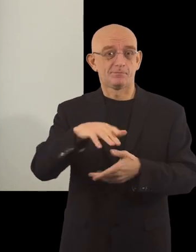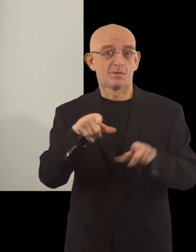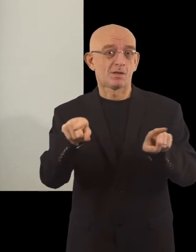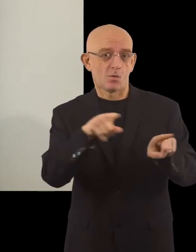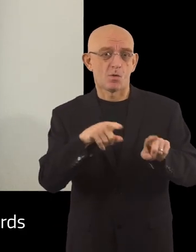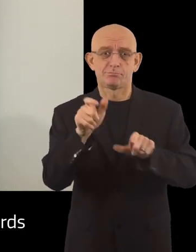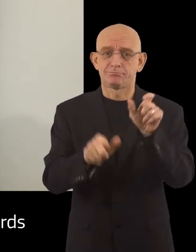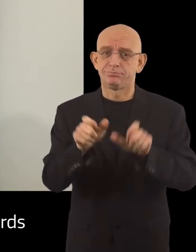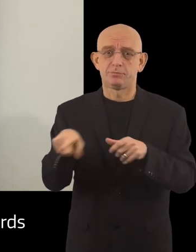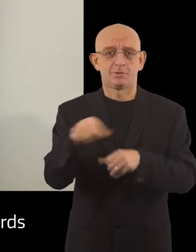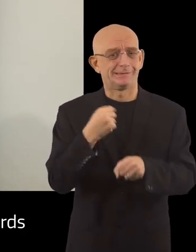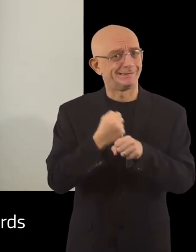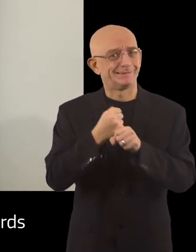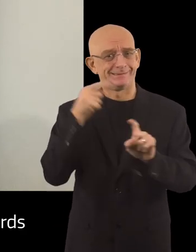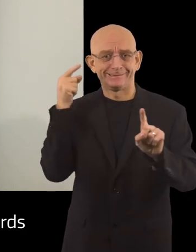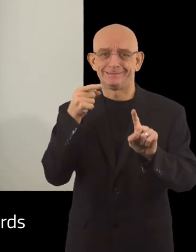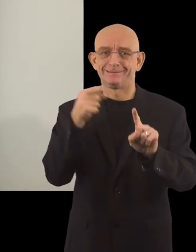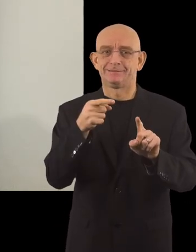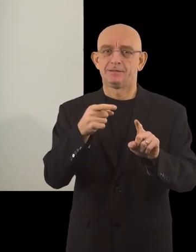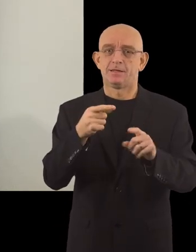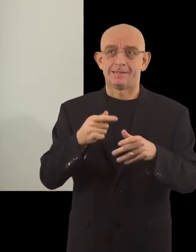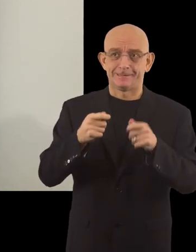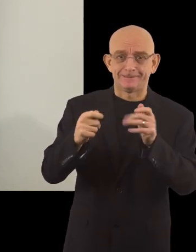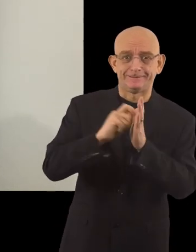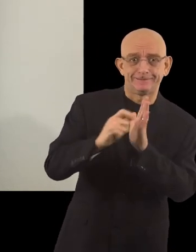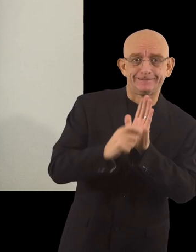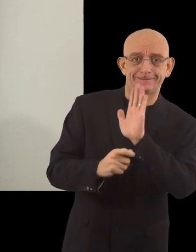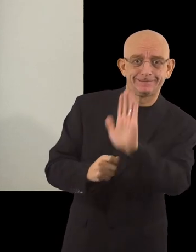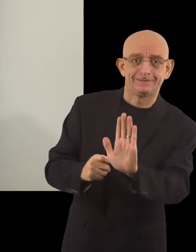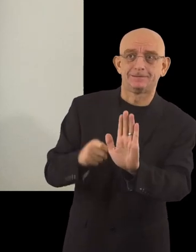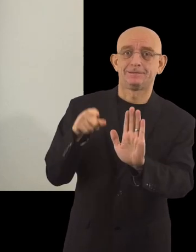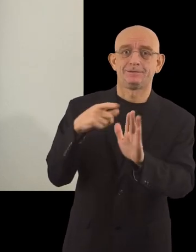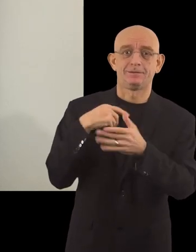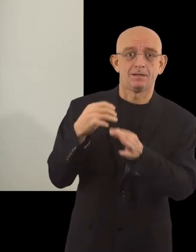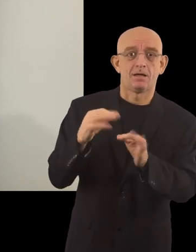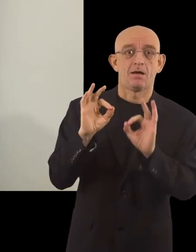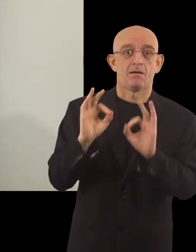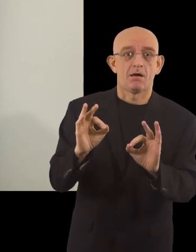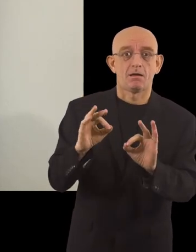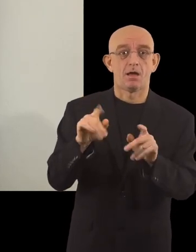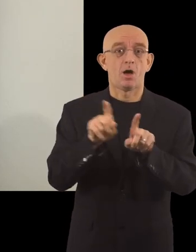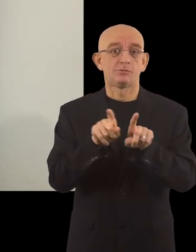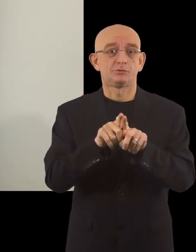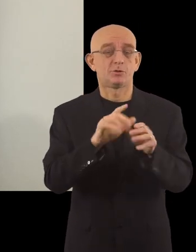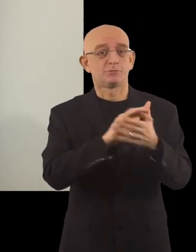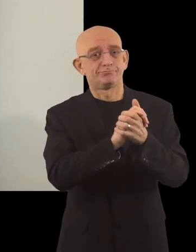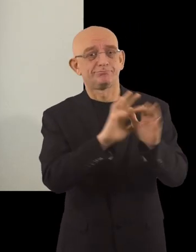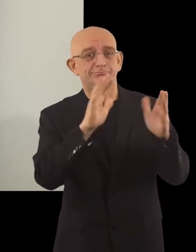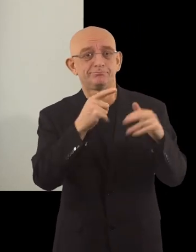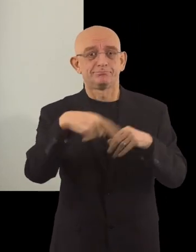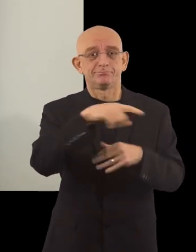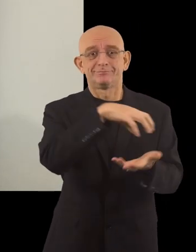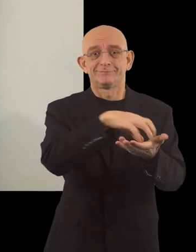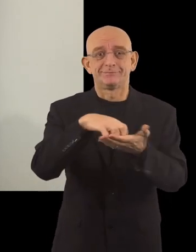that. To the people who work for the awards and send the application. And also to the other cities and